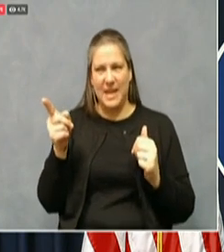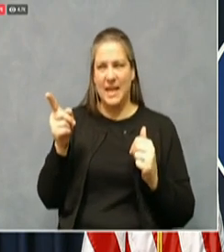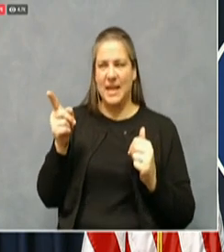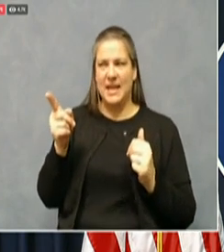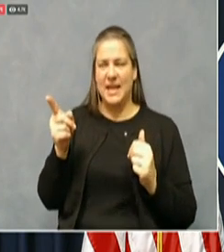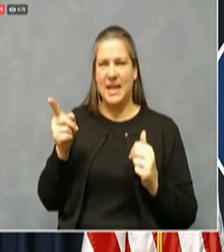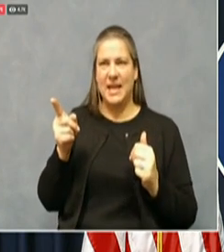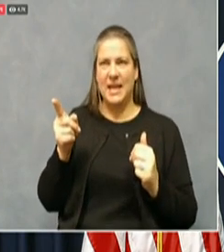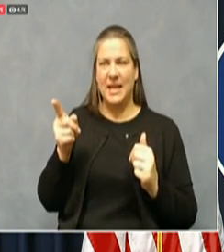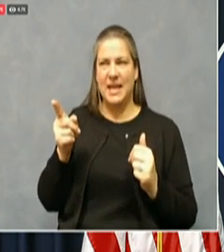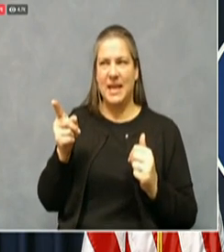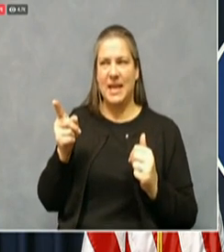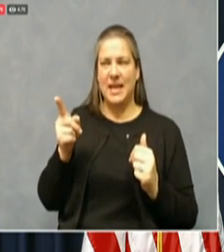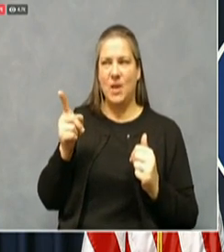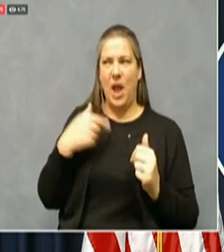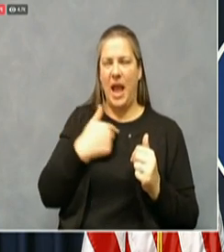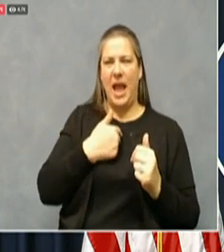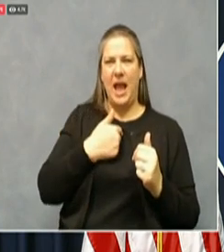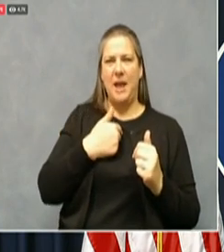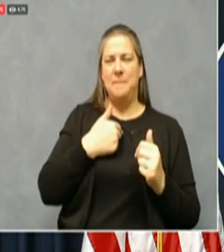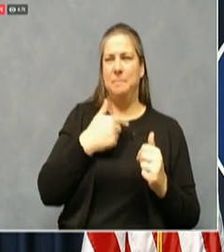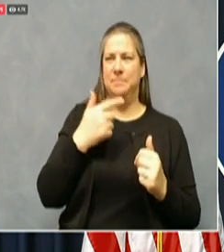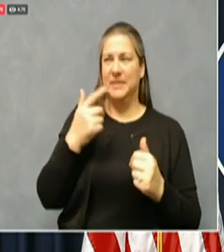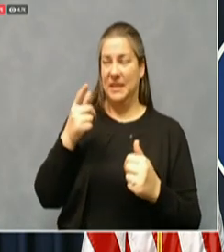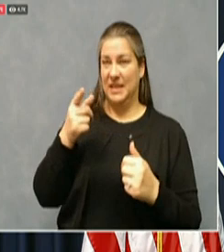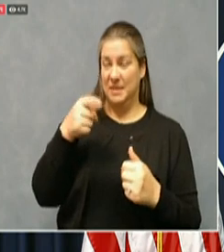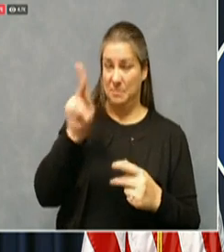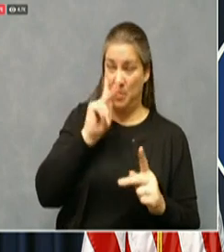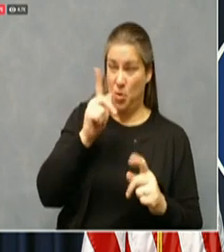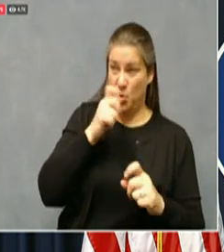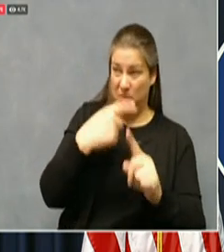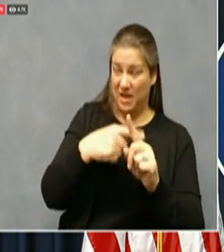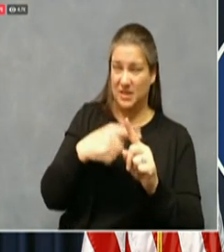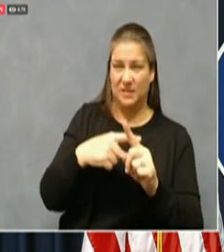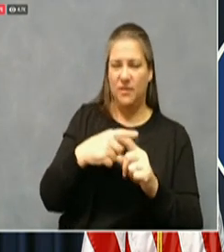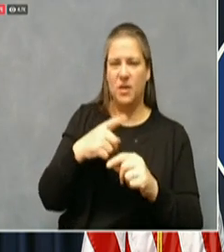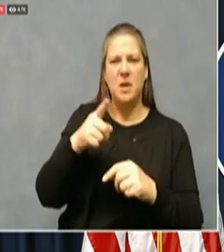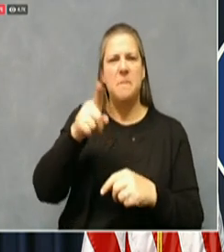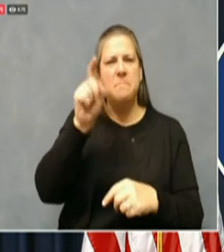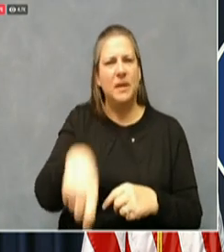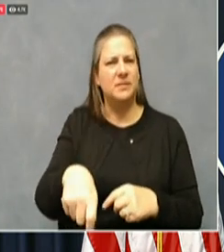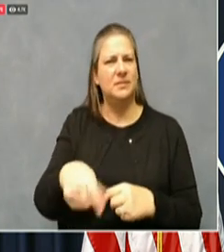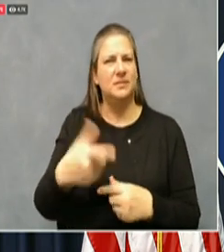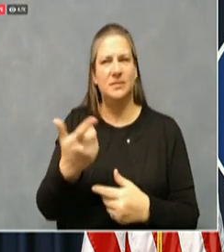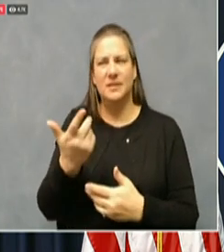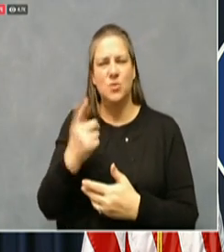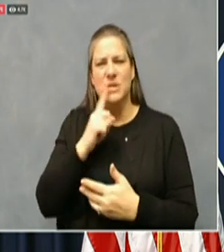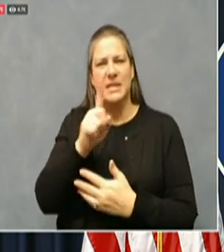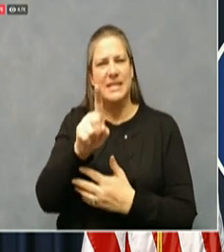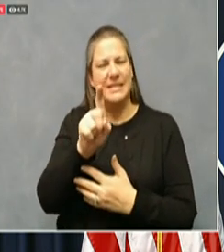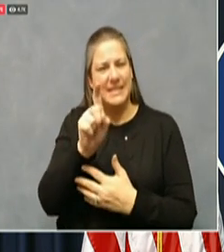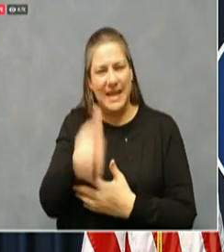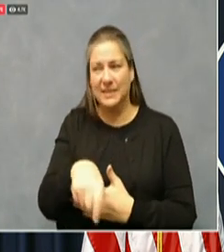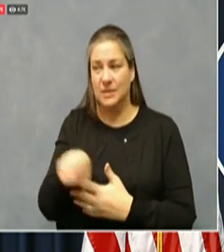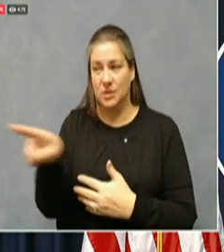our people who test positive and without having contact tracers to at least call them and talk to them when they're positive. That is that is abandonment.